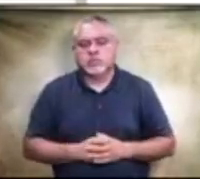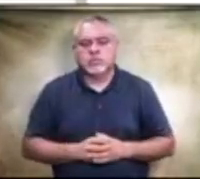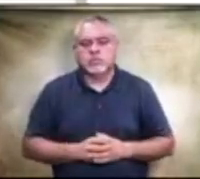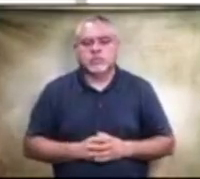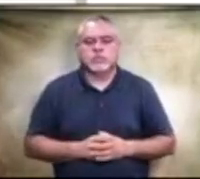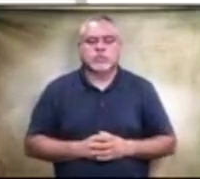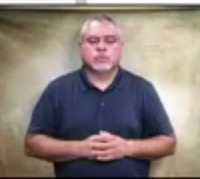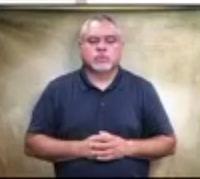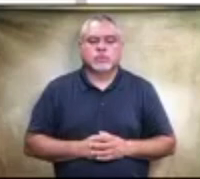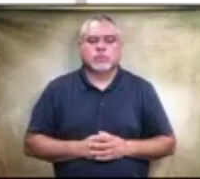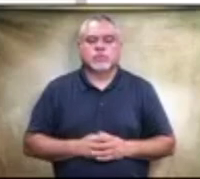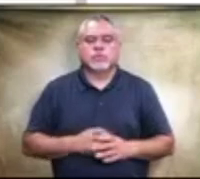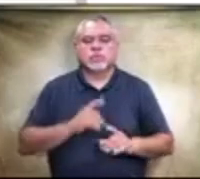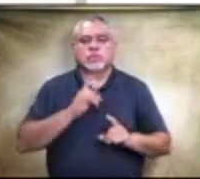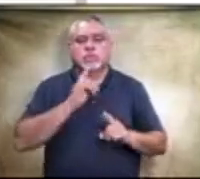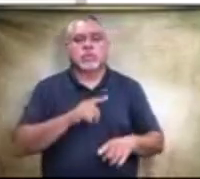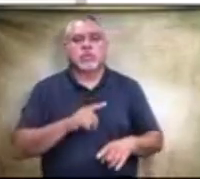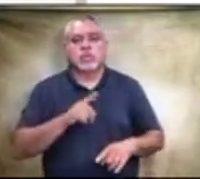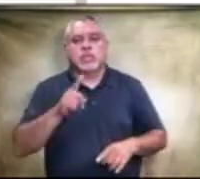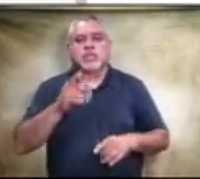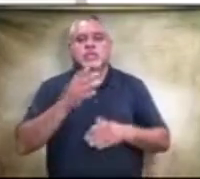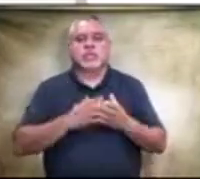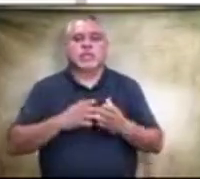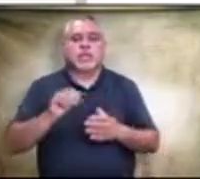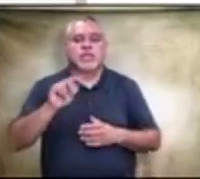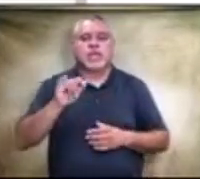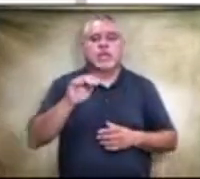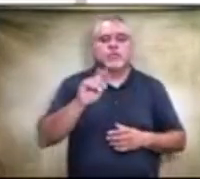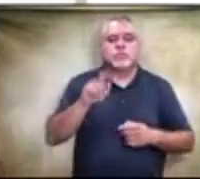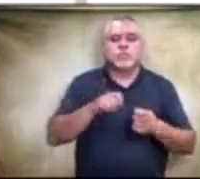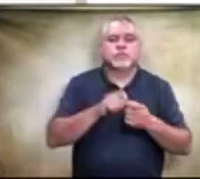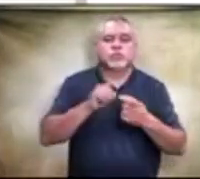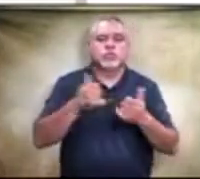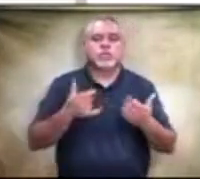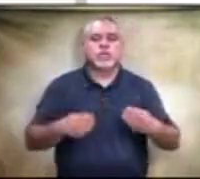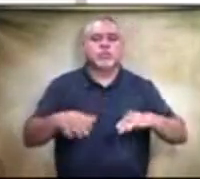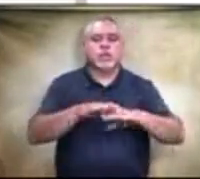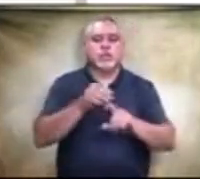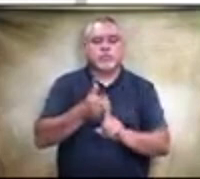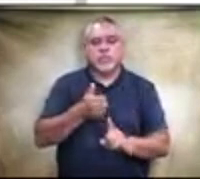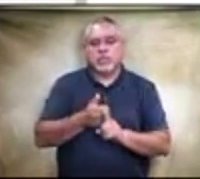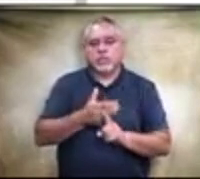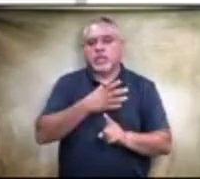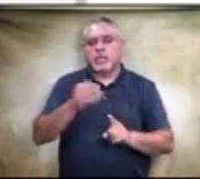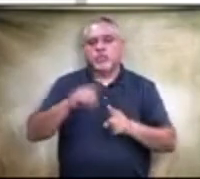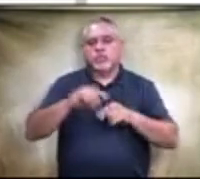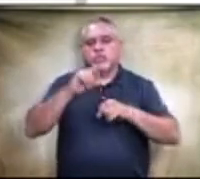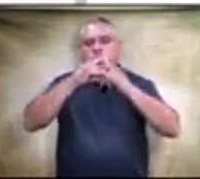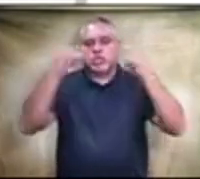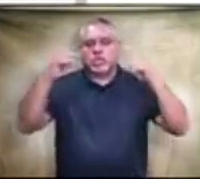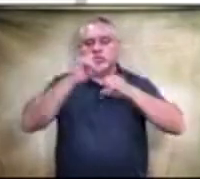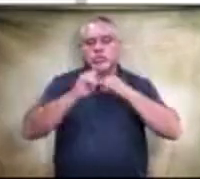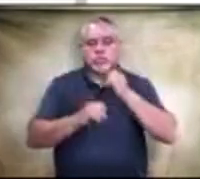so so this action item is specific to the playgrounds themselves and the shade structures uh of course